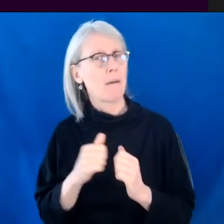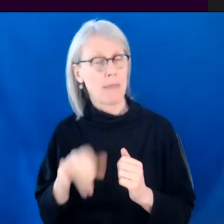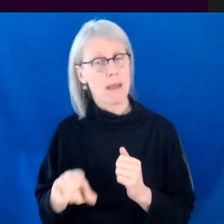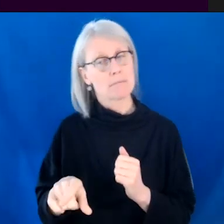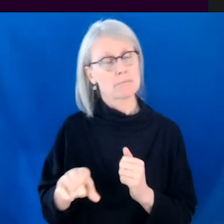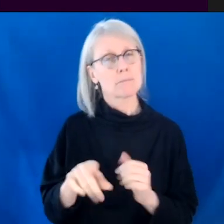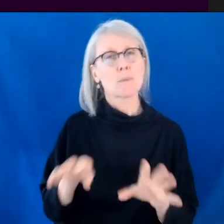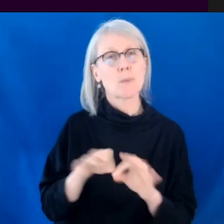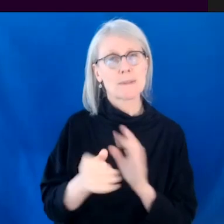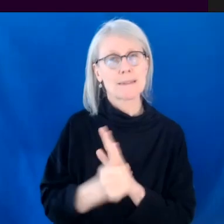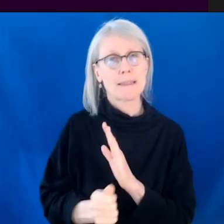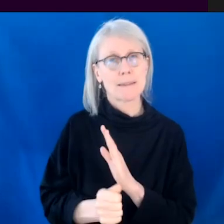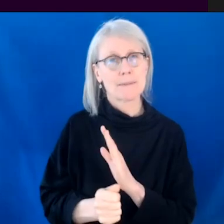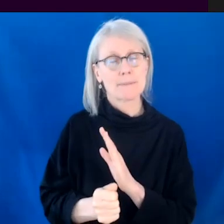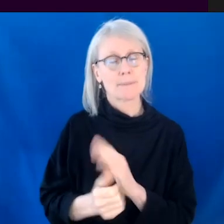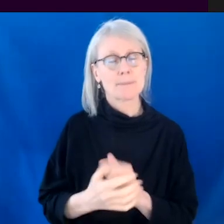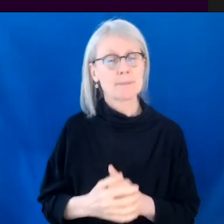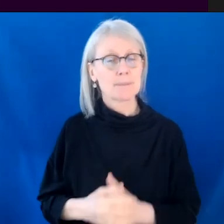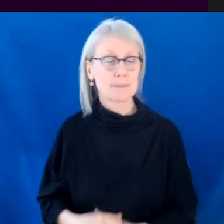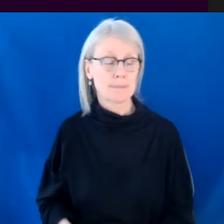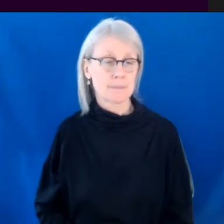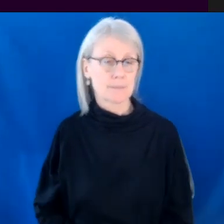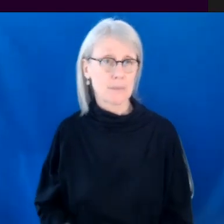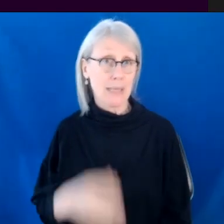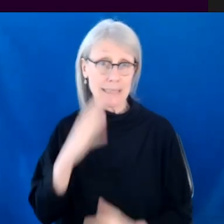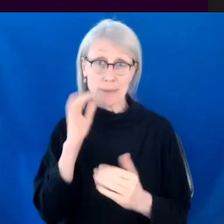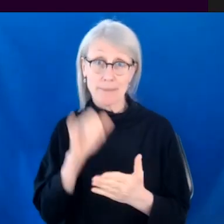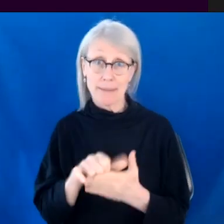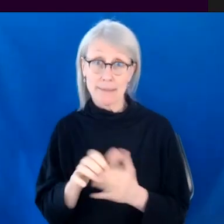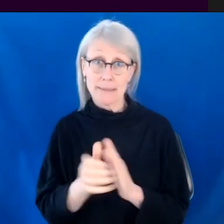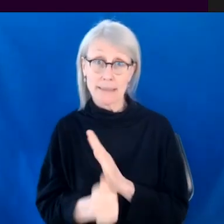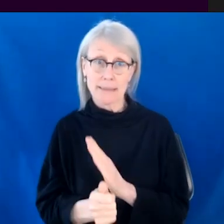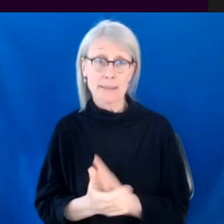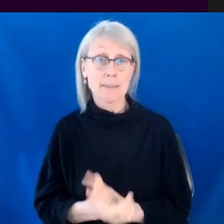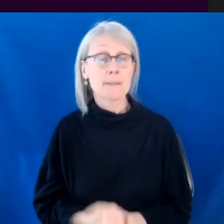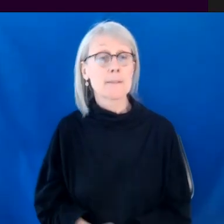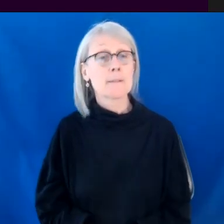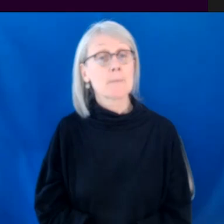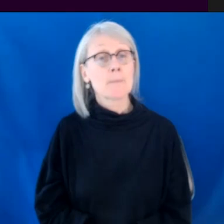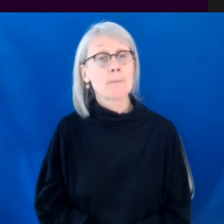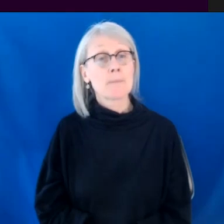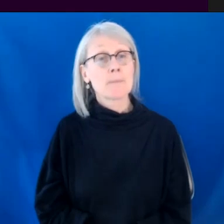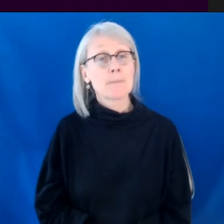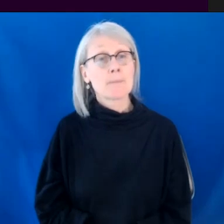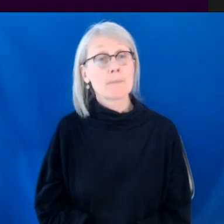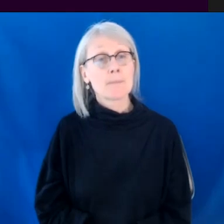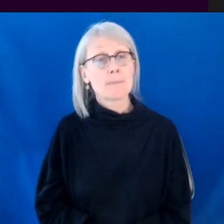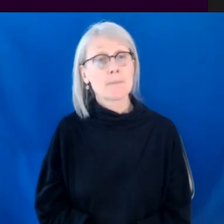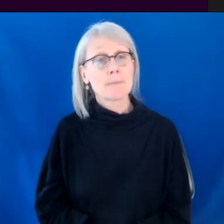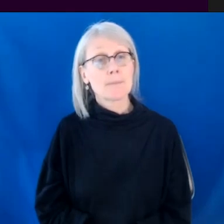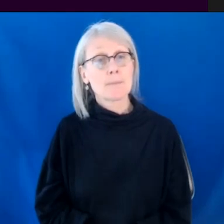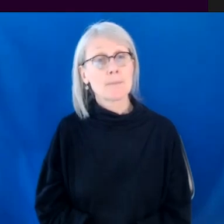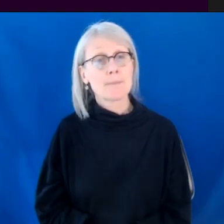I expect that I look for that and yeah, I look for that and want that. And then what else do I,